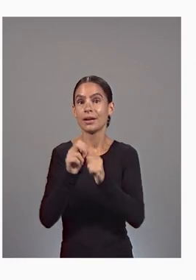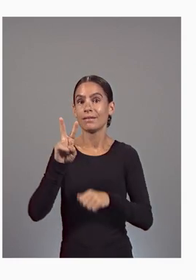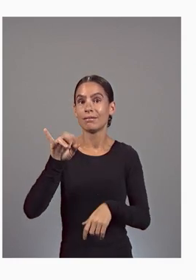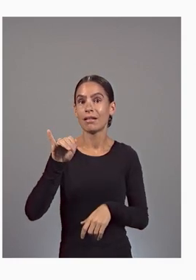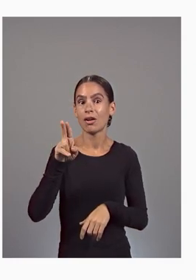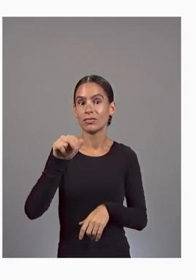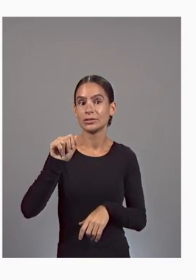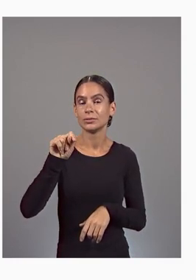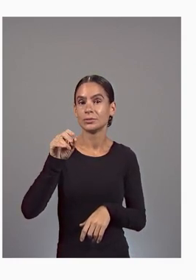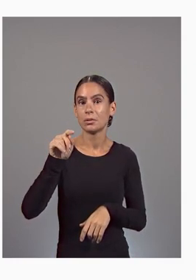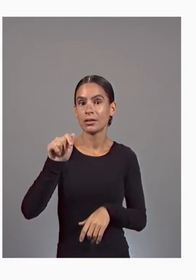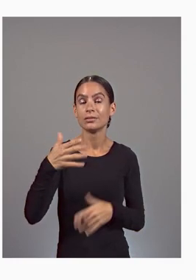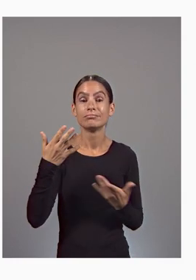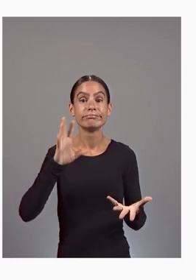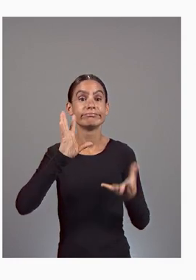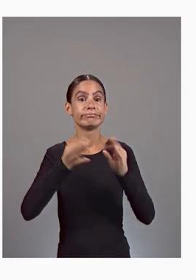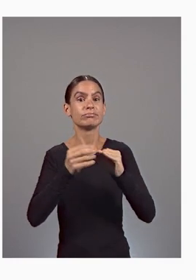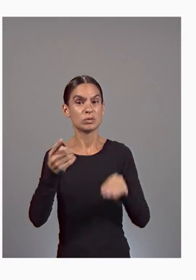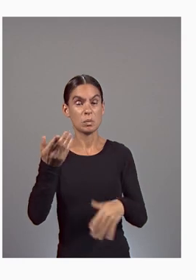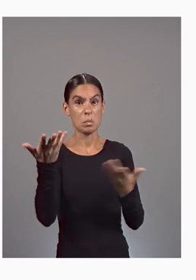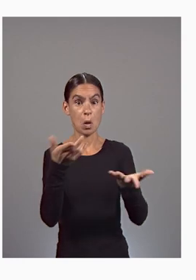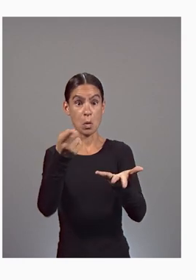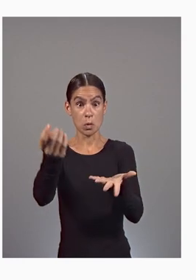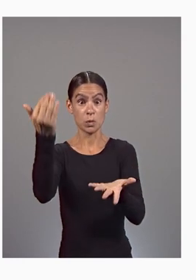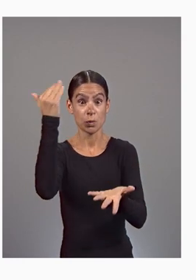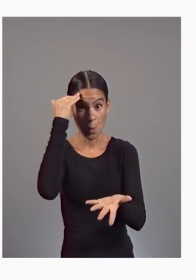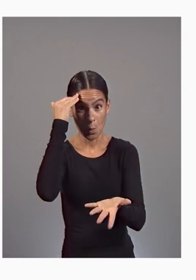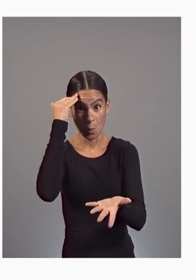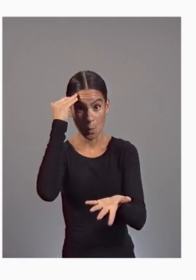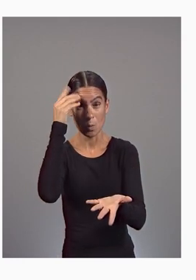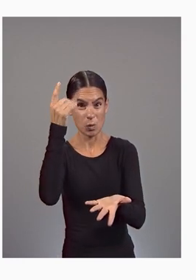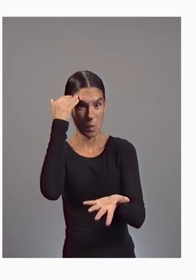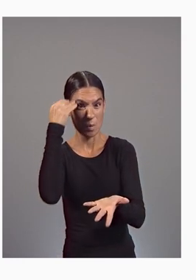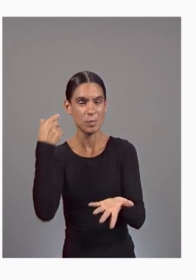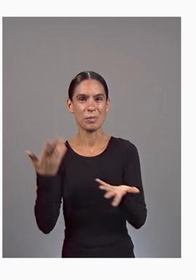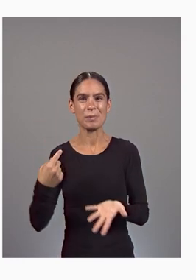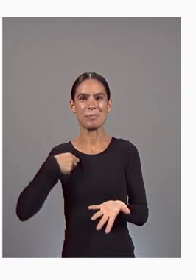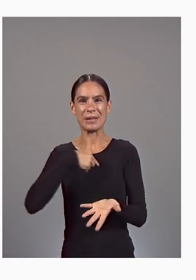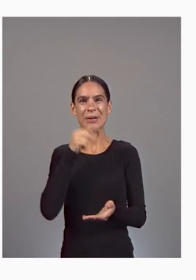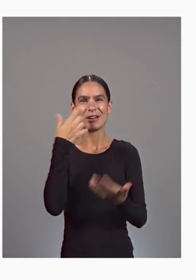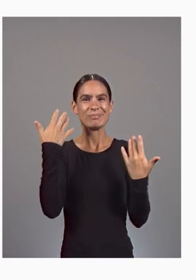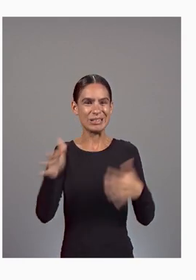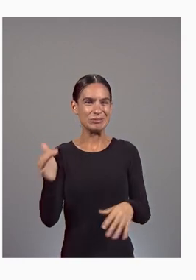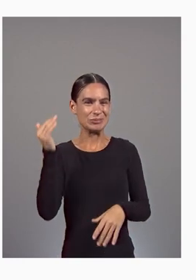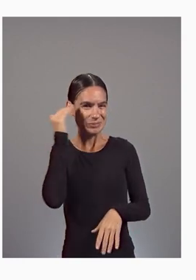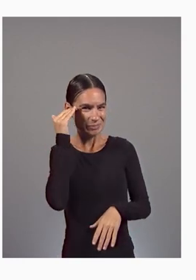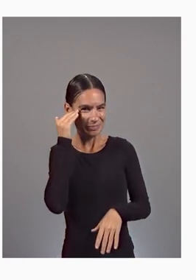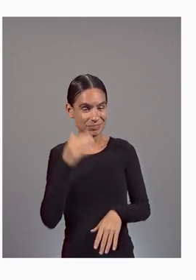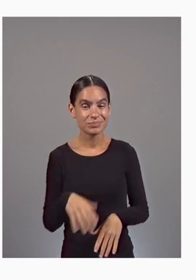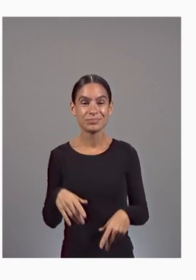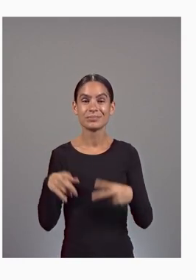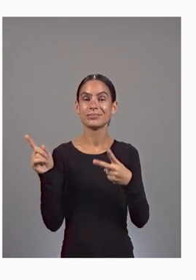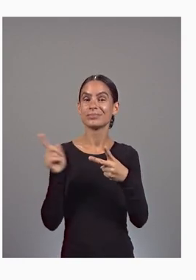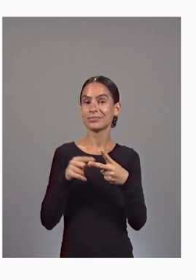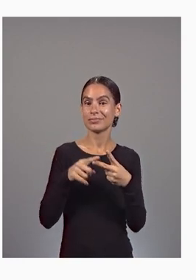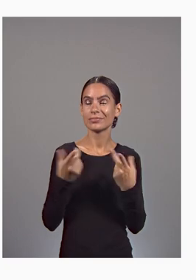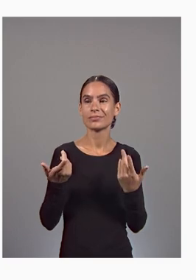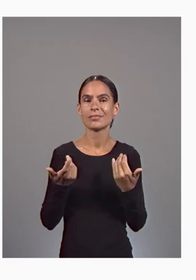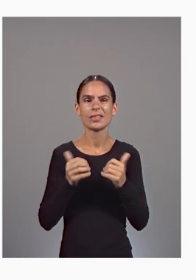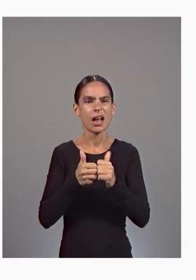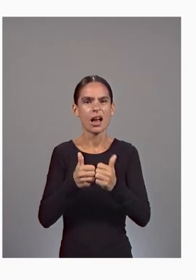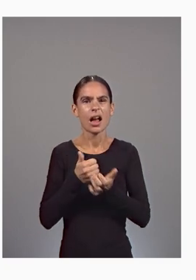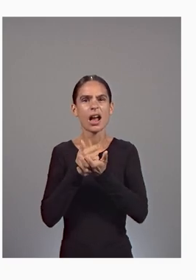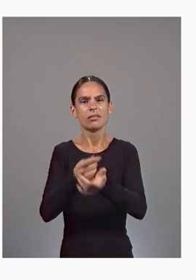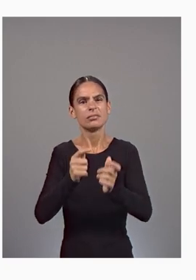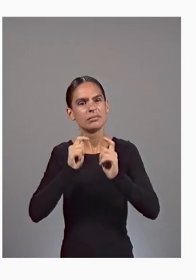short, you know what we at Google know. Second, to help you quickly and effectively